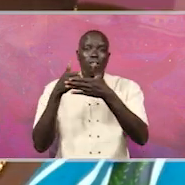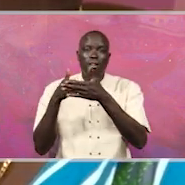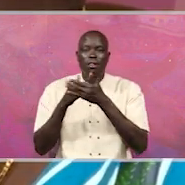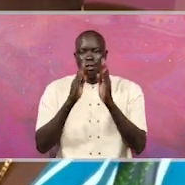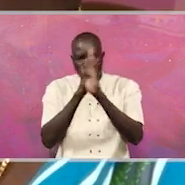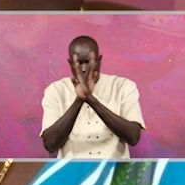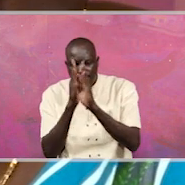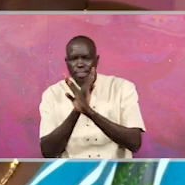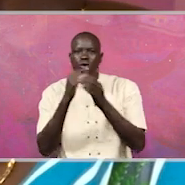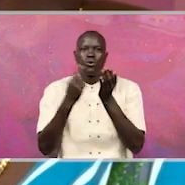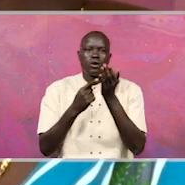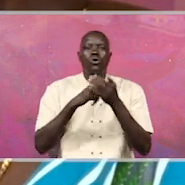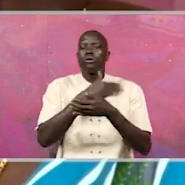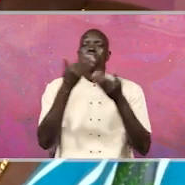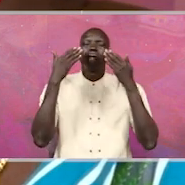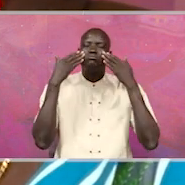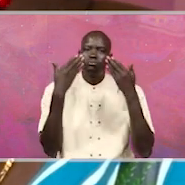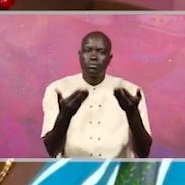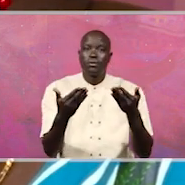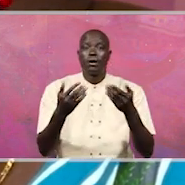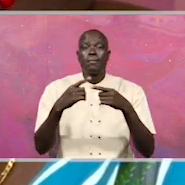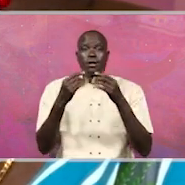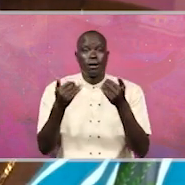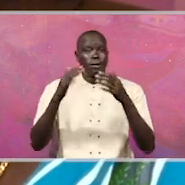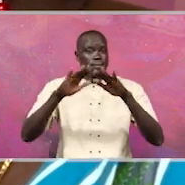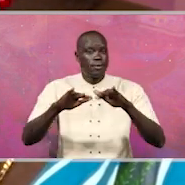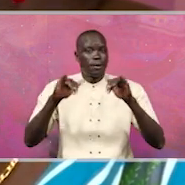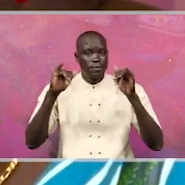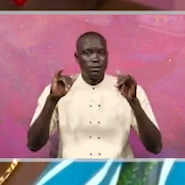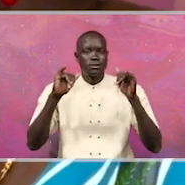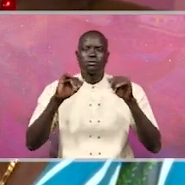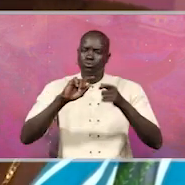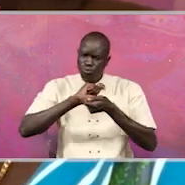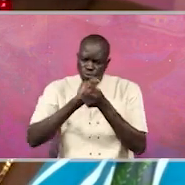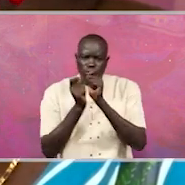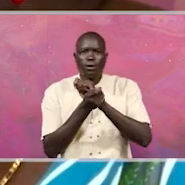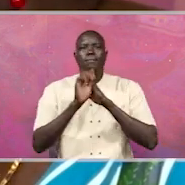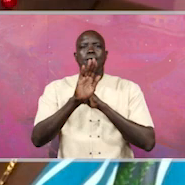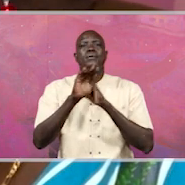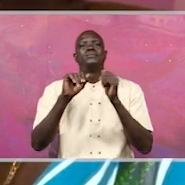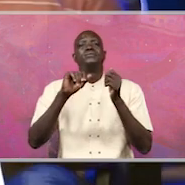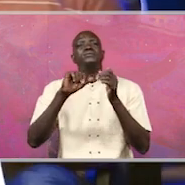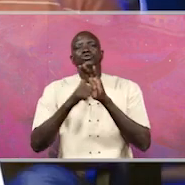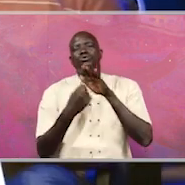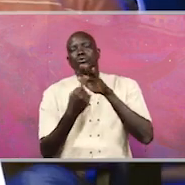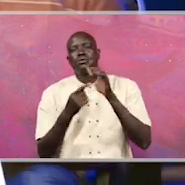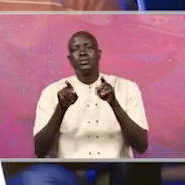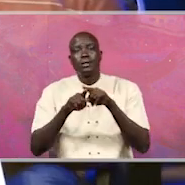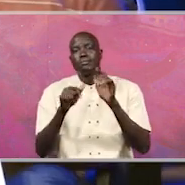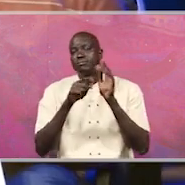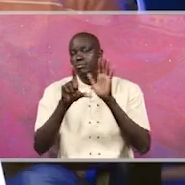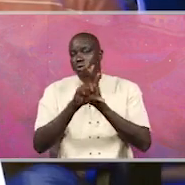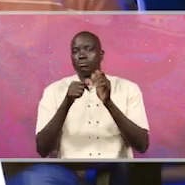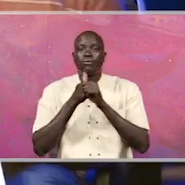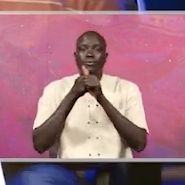hidden, again, to Ugandans. So unless Parliament resumes its position, assumes its powers, as provided for in the Constitution,